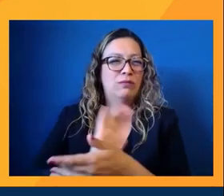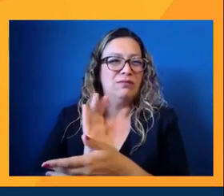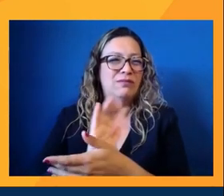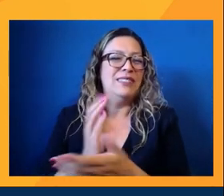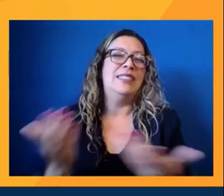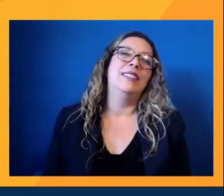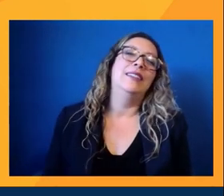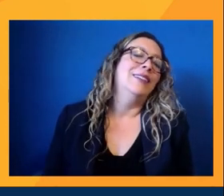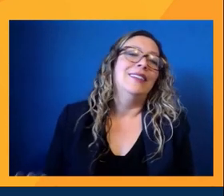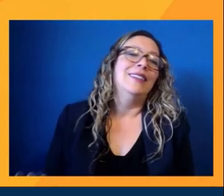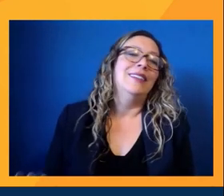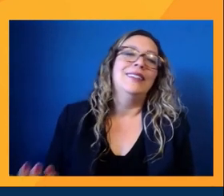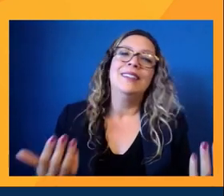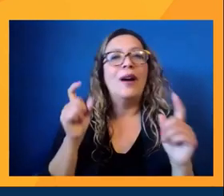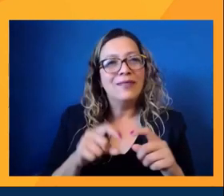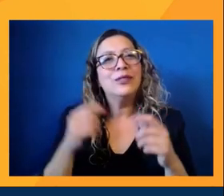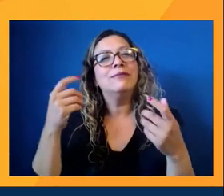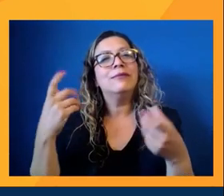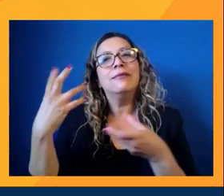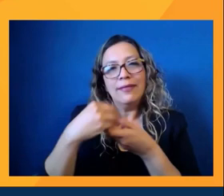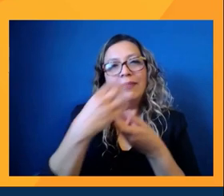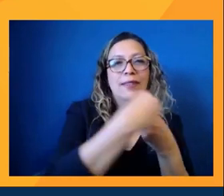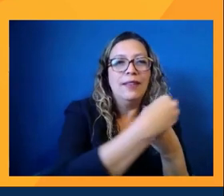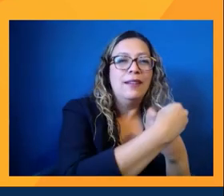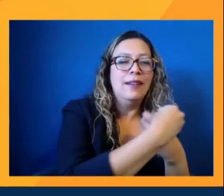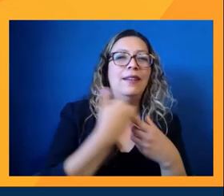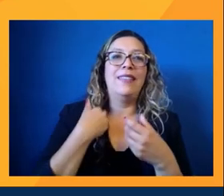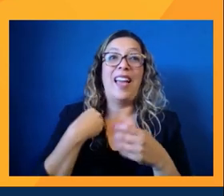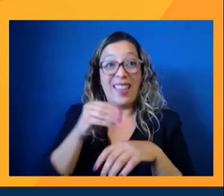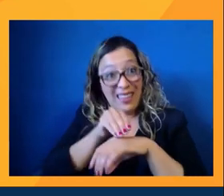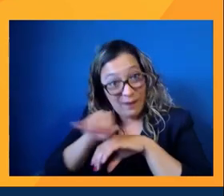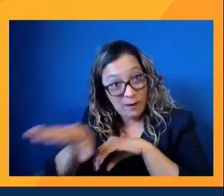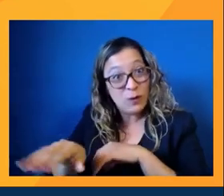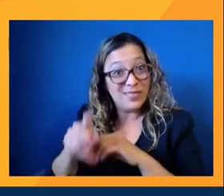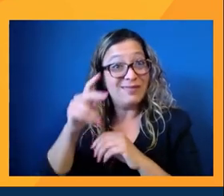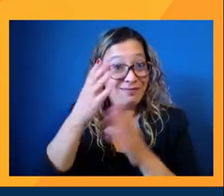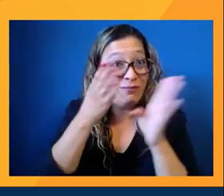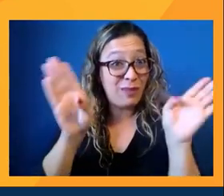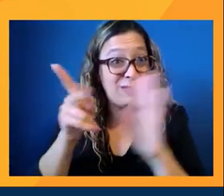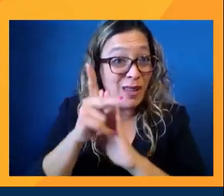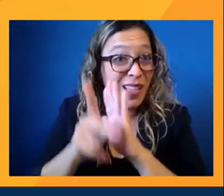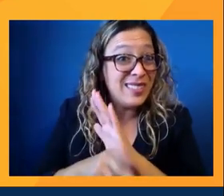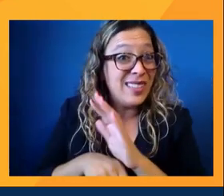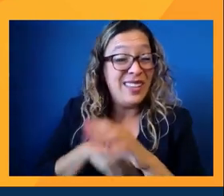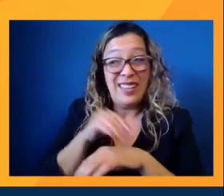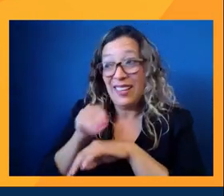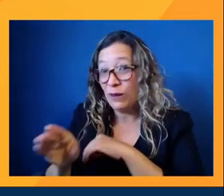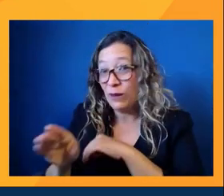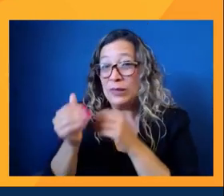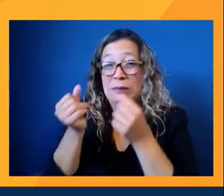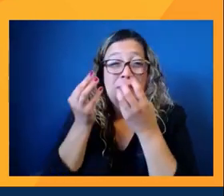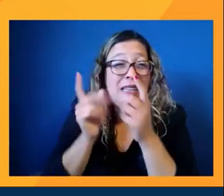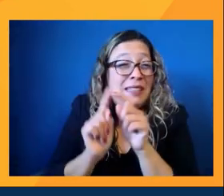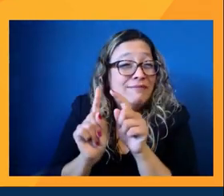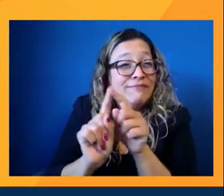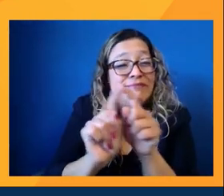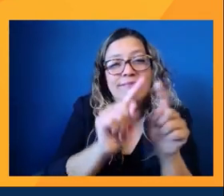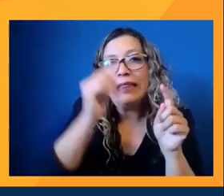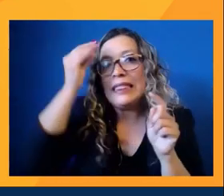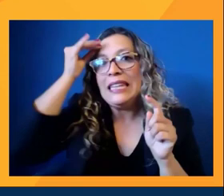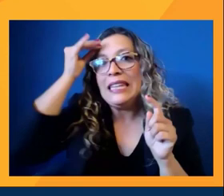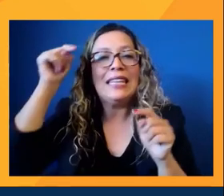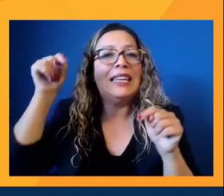obviously affects public policy, that affects, you know, just a lot of things that will